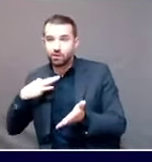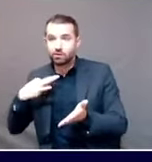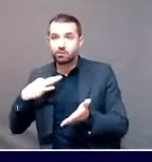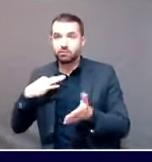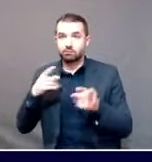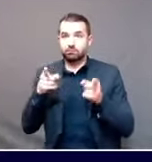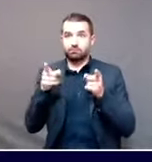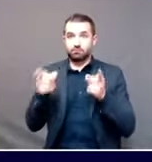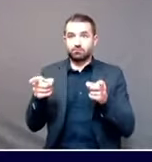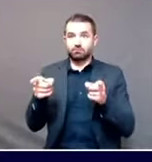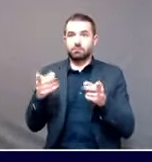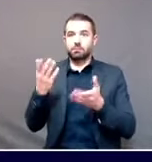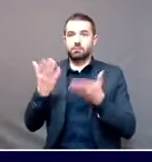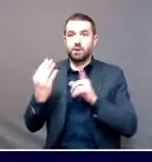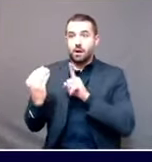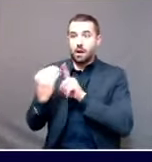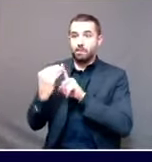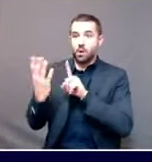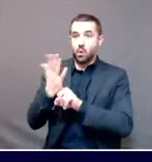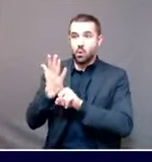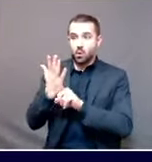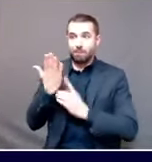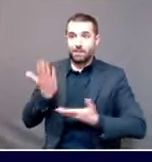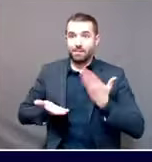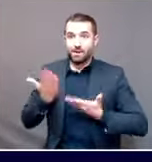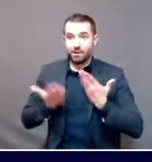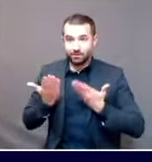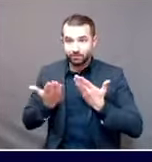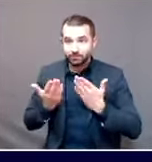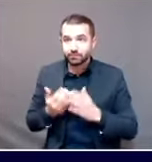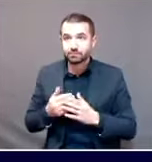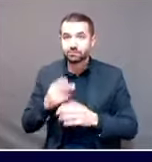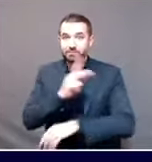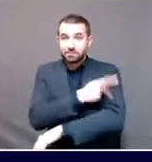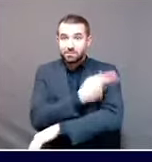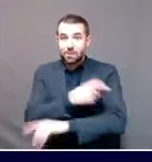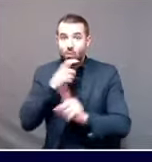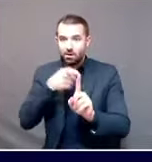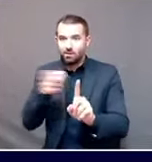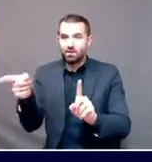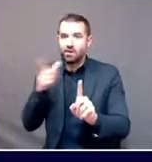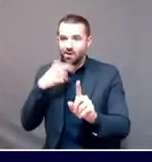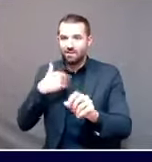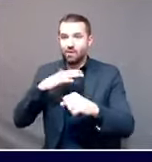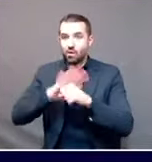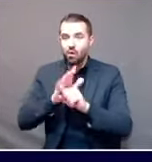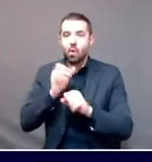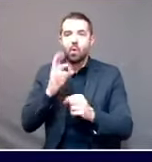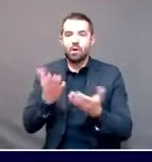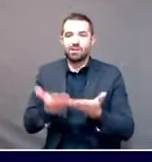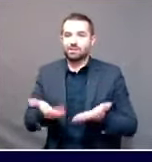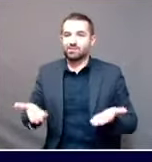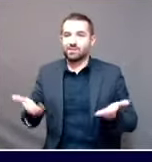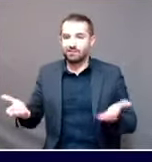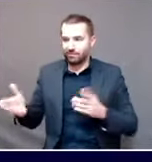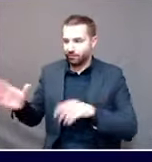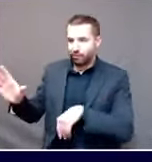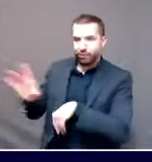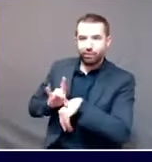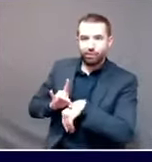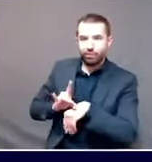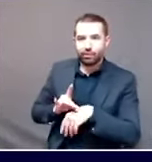material that could transmit COVID. But it's a broad term outpatient. I actually spoke just yesterday evening with the